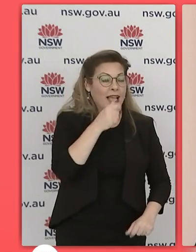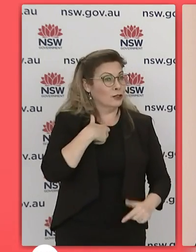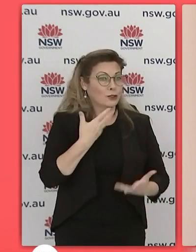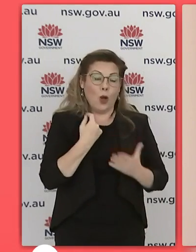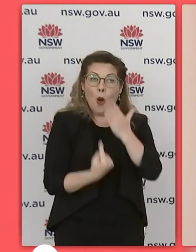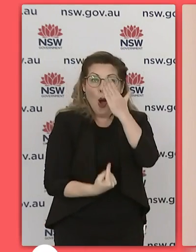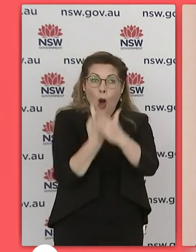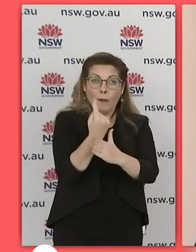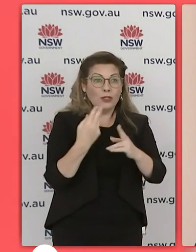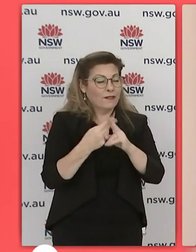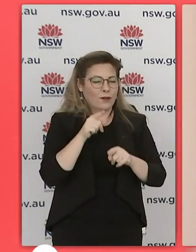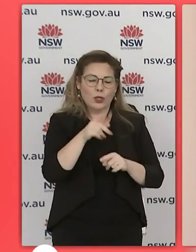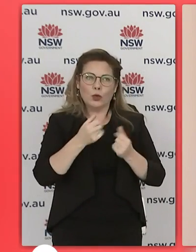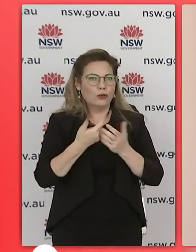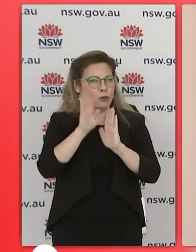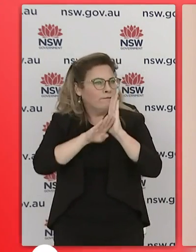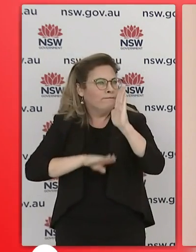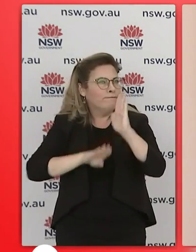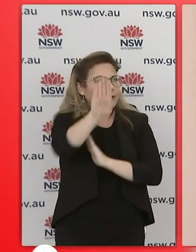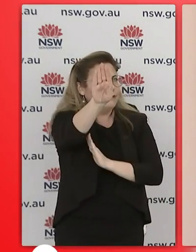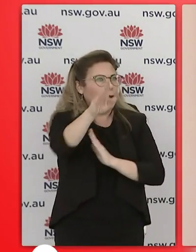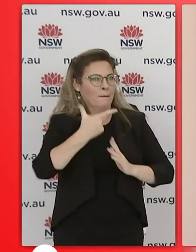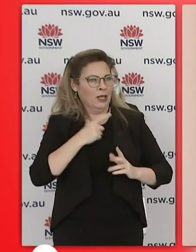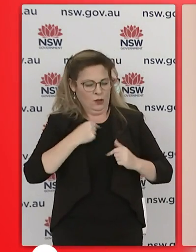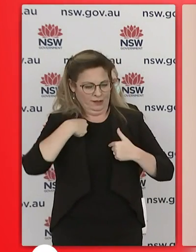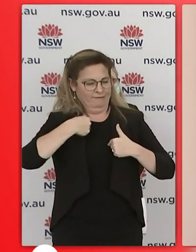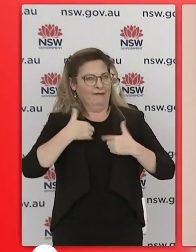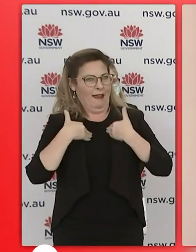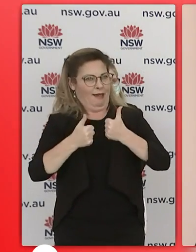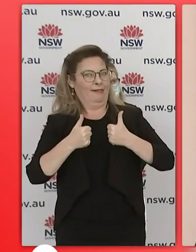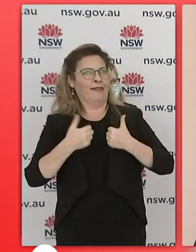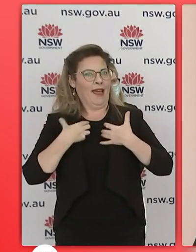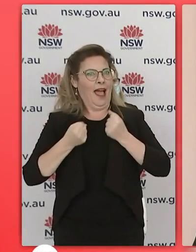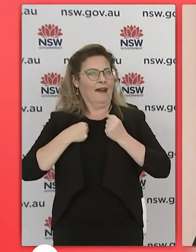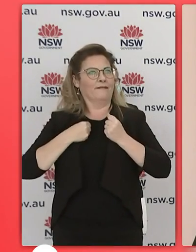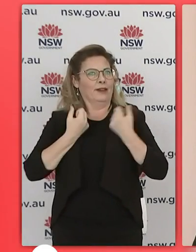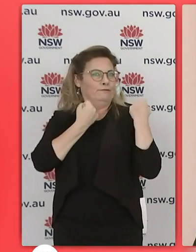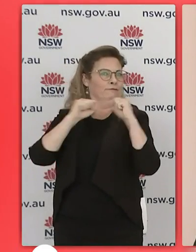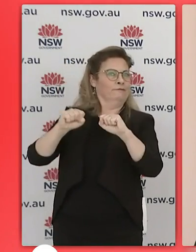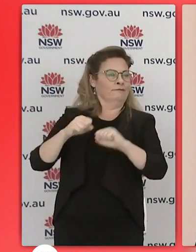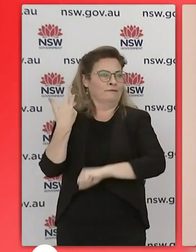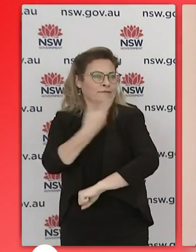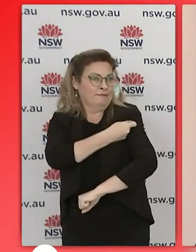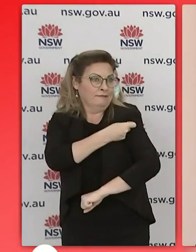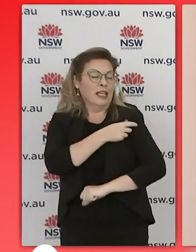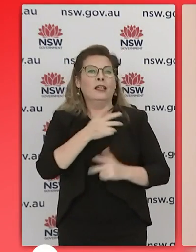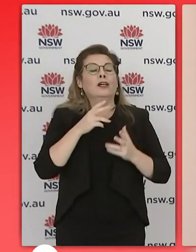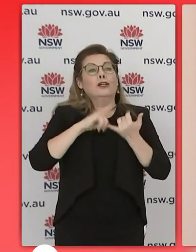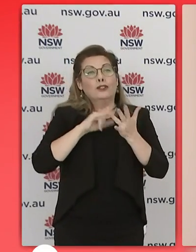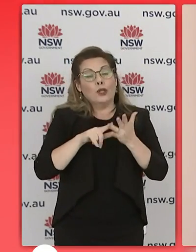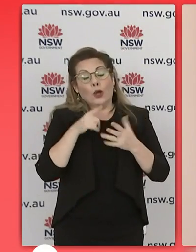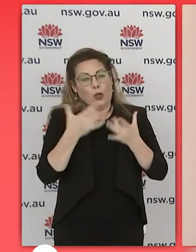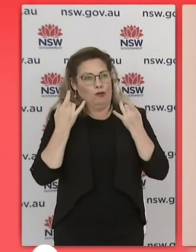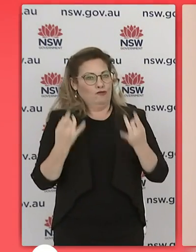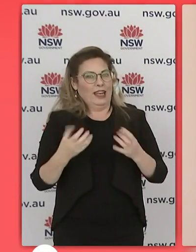you to really light up your future by having your safety and security looked after so you can sit your exams come october i want to